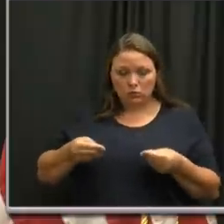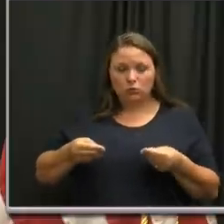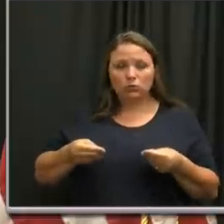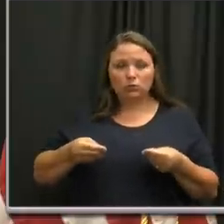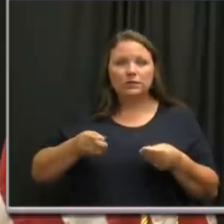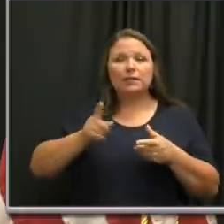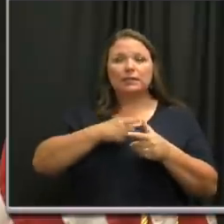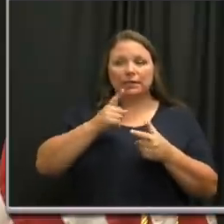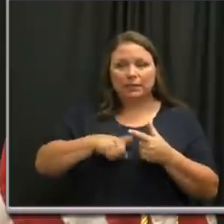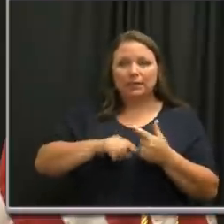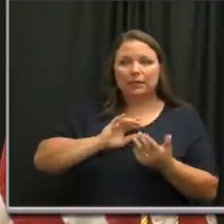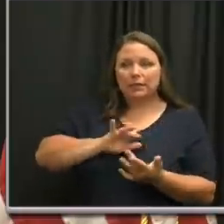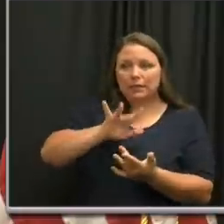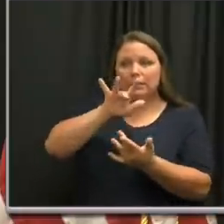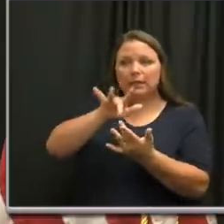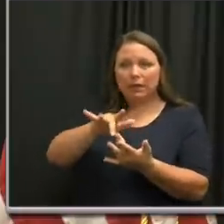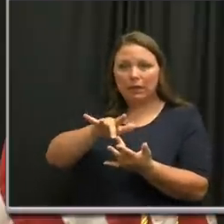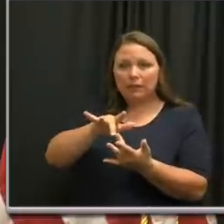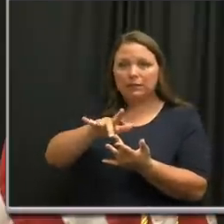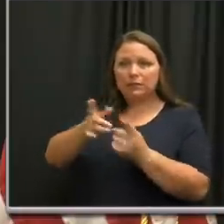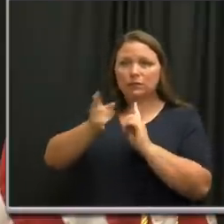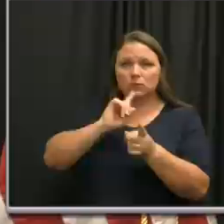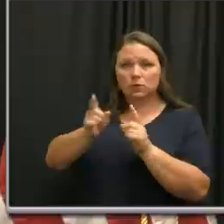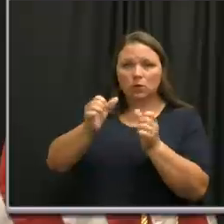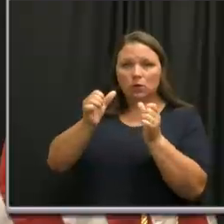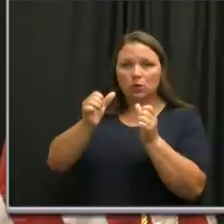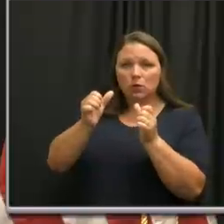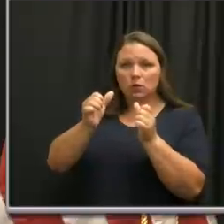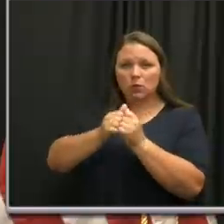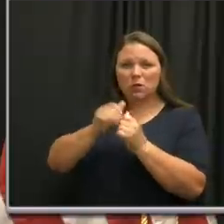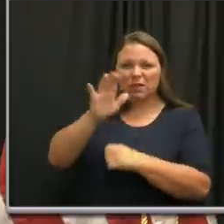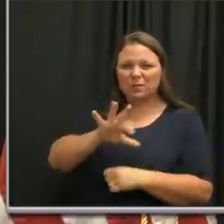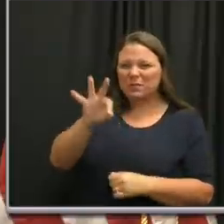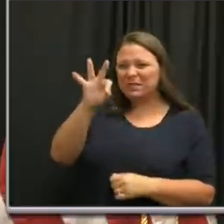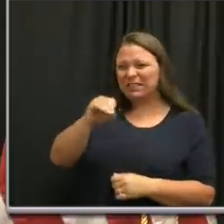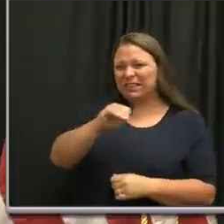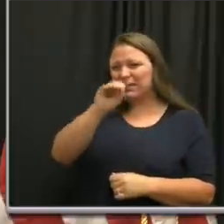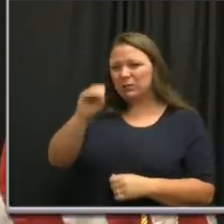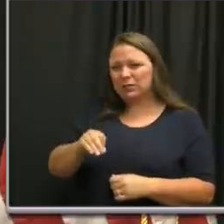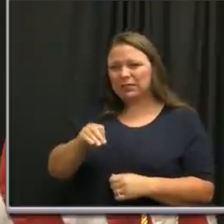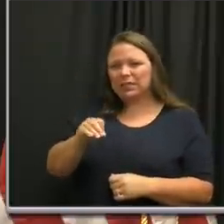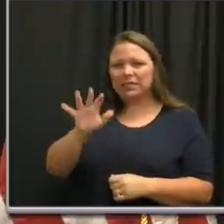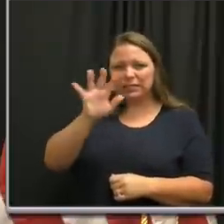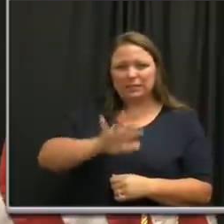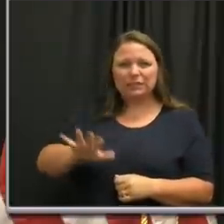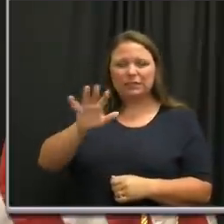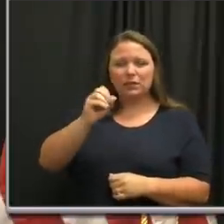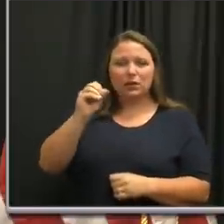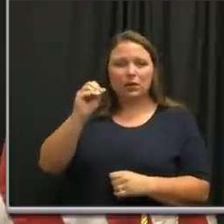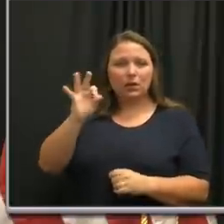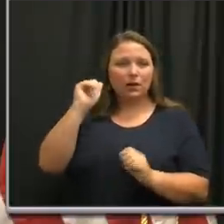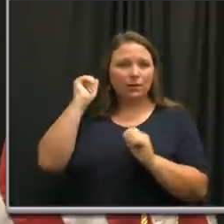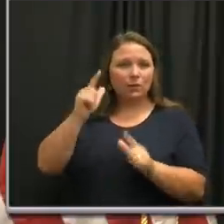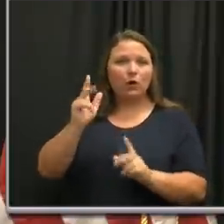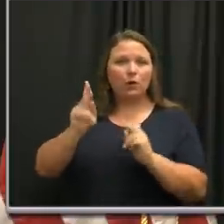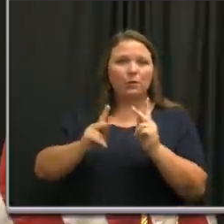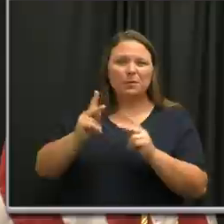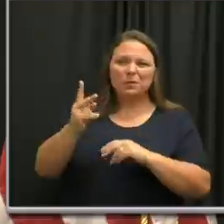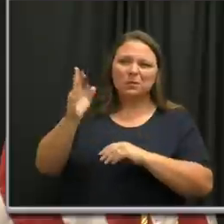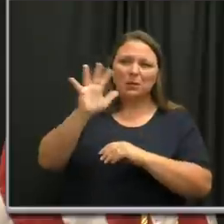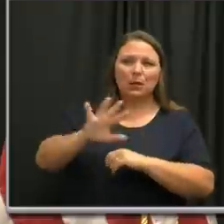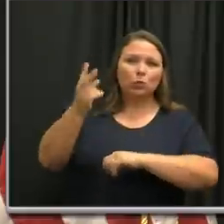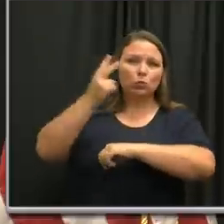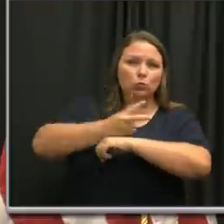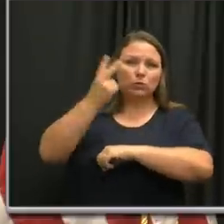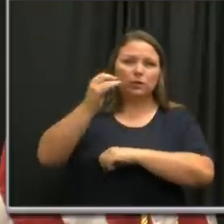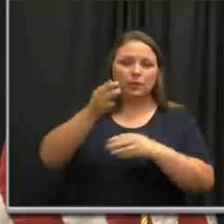reaching out and talking to over 90% or approximately 90% of all cases within two days of